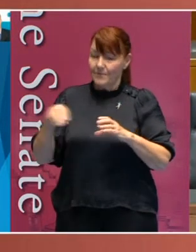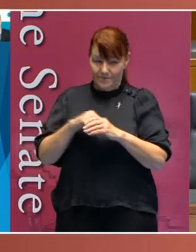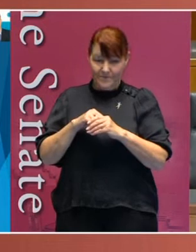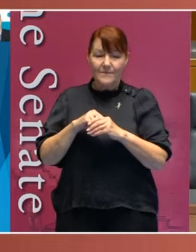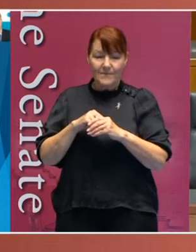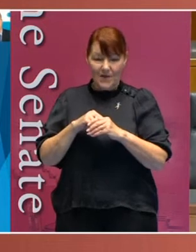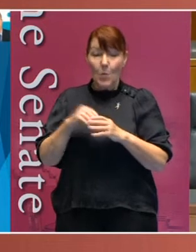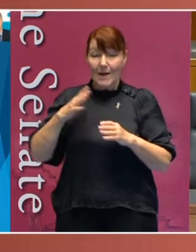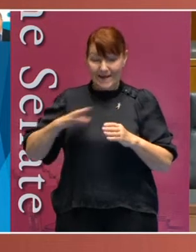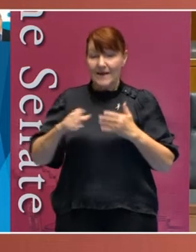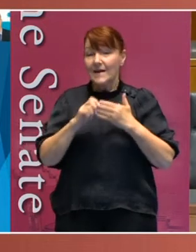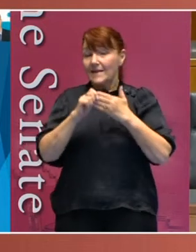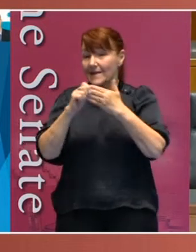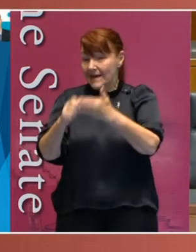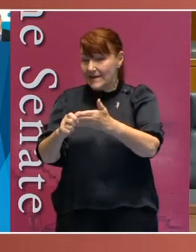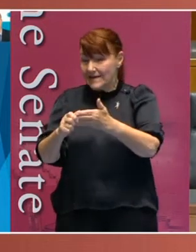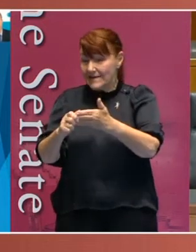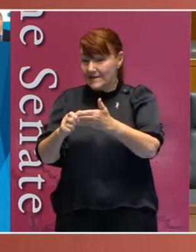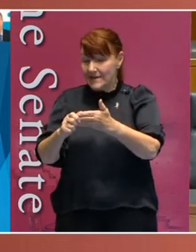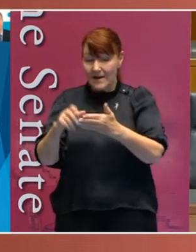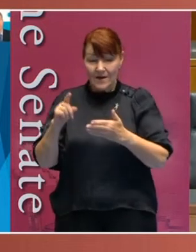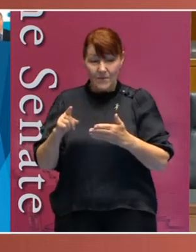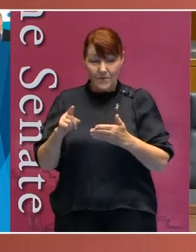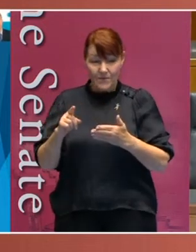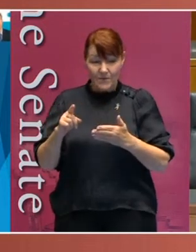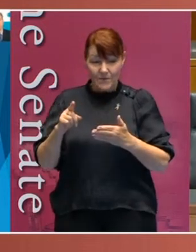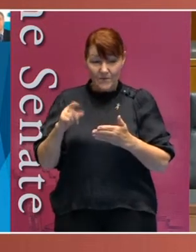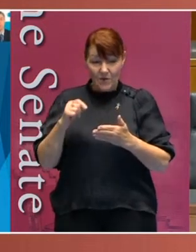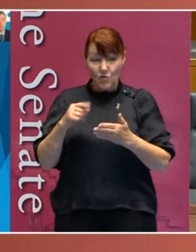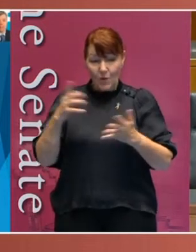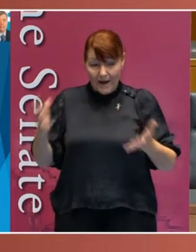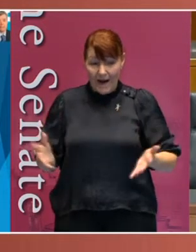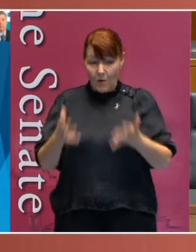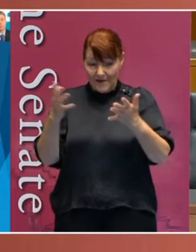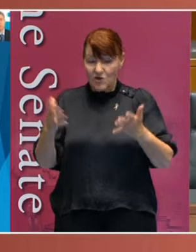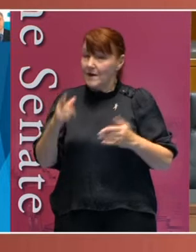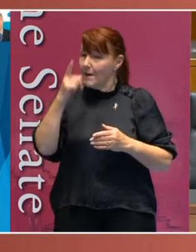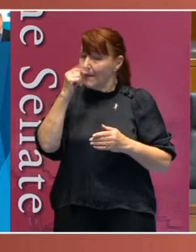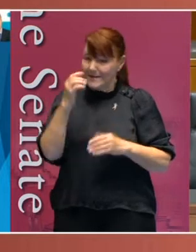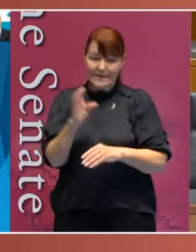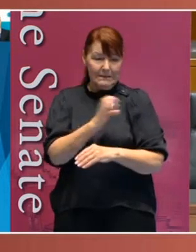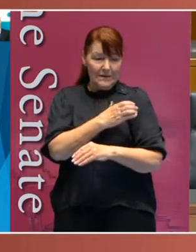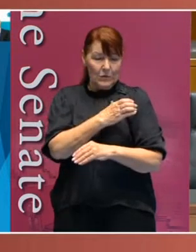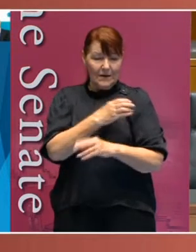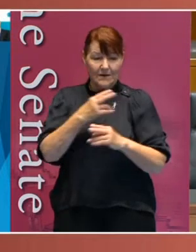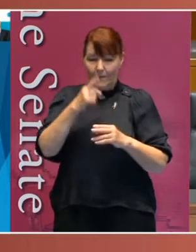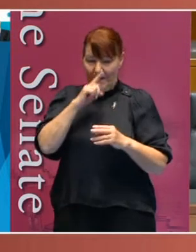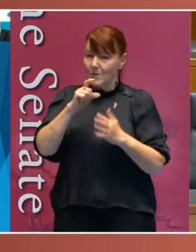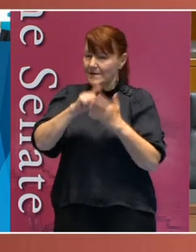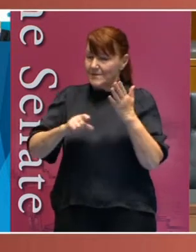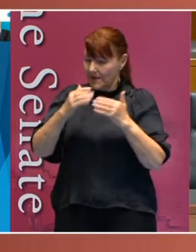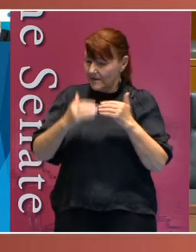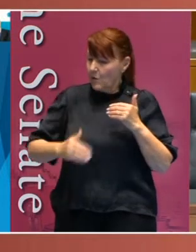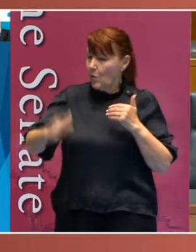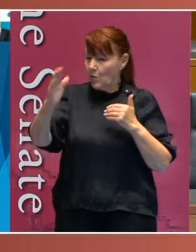we need leaders in the community both with and without a disability to encourage the capacity building of people with disability